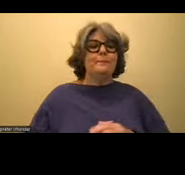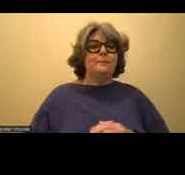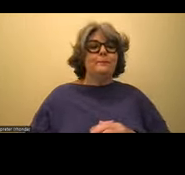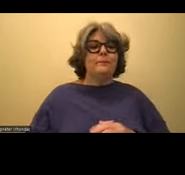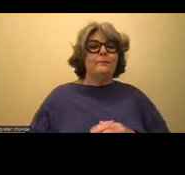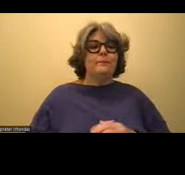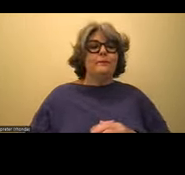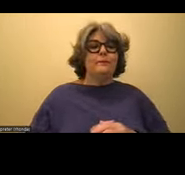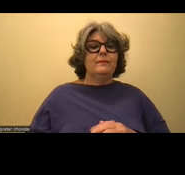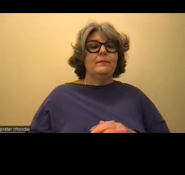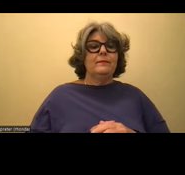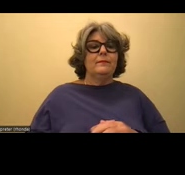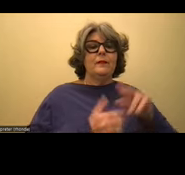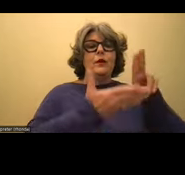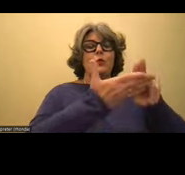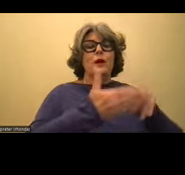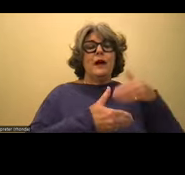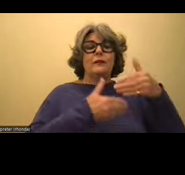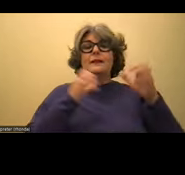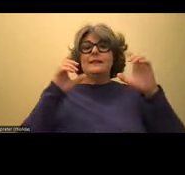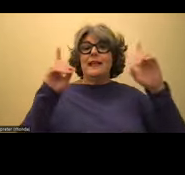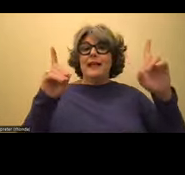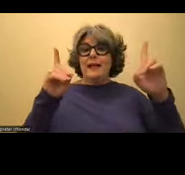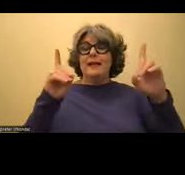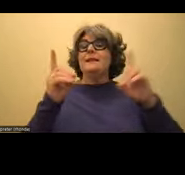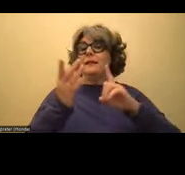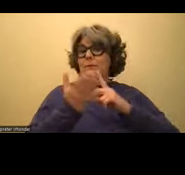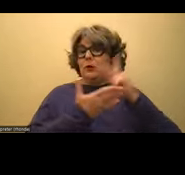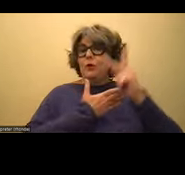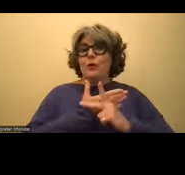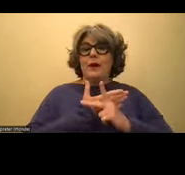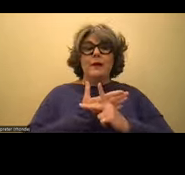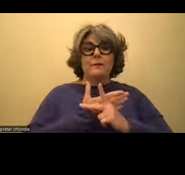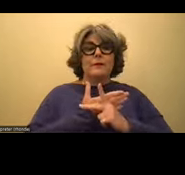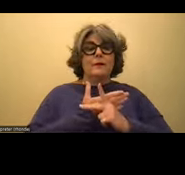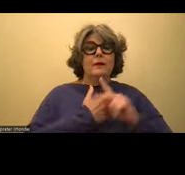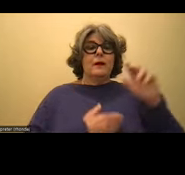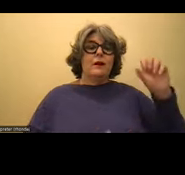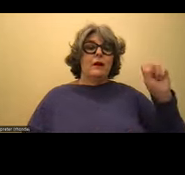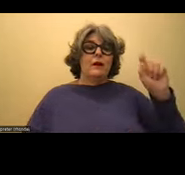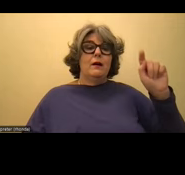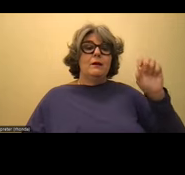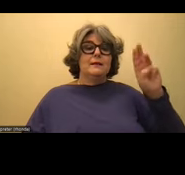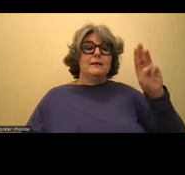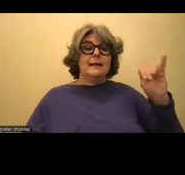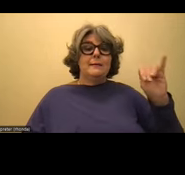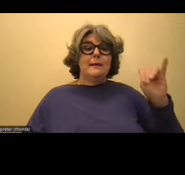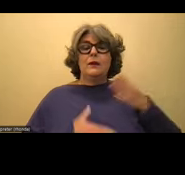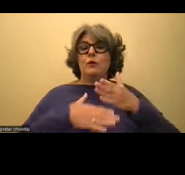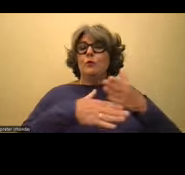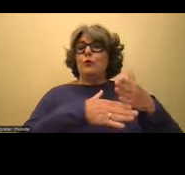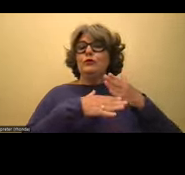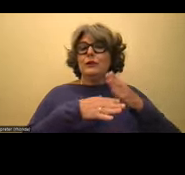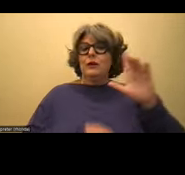Again, we want you to register for our next EdTech for All webinar series focusing on STEMI, and we'll share that